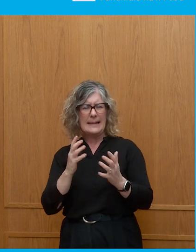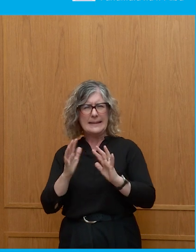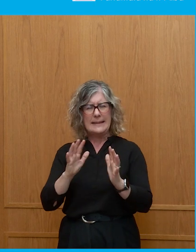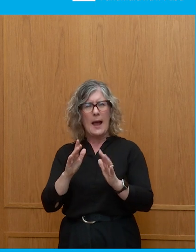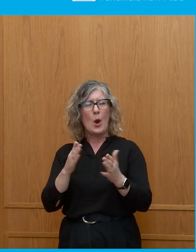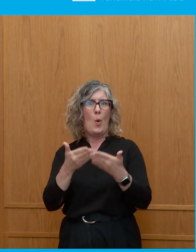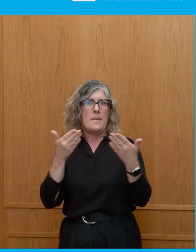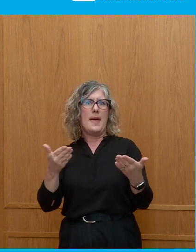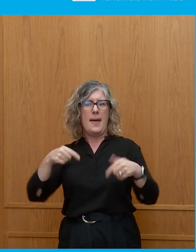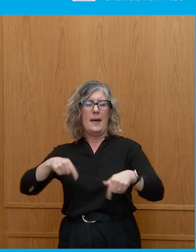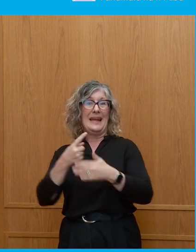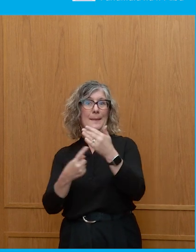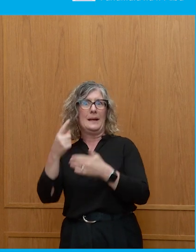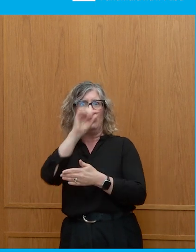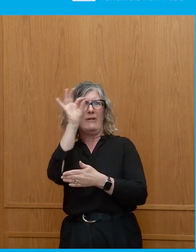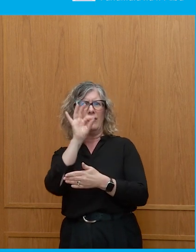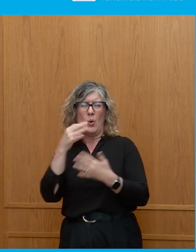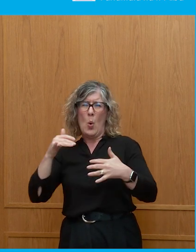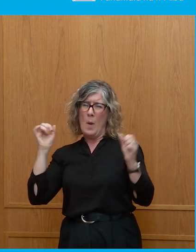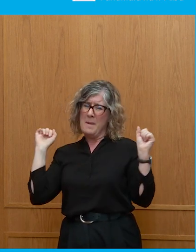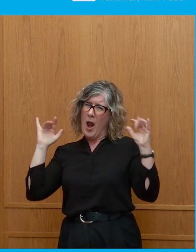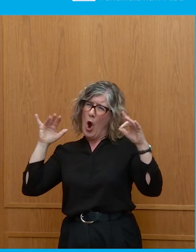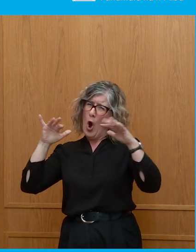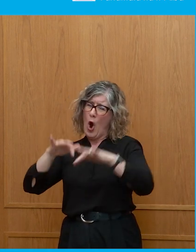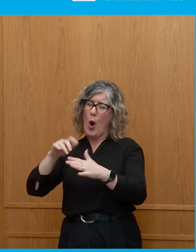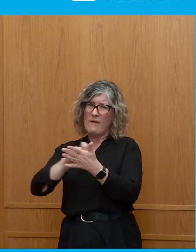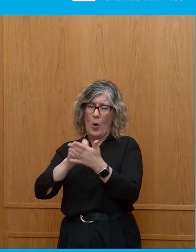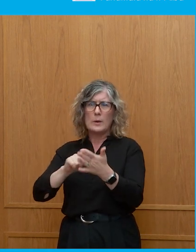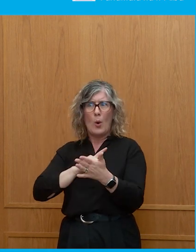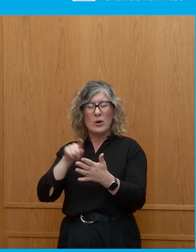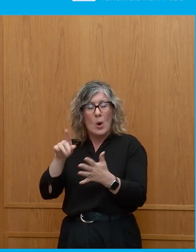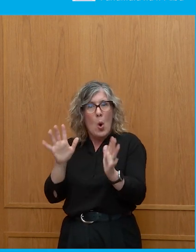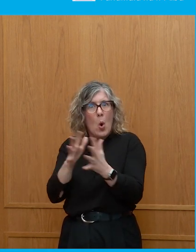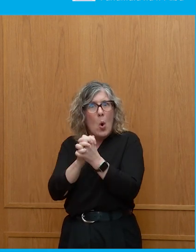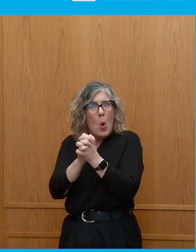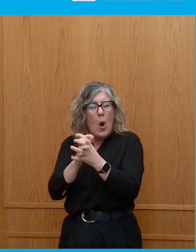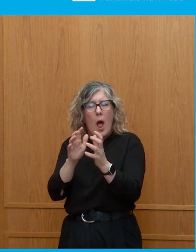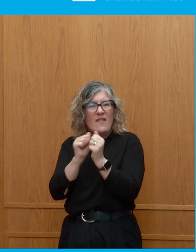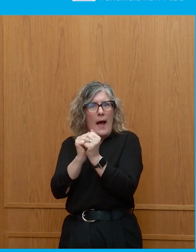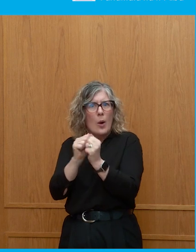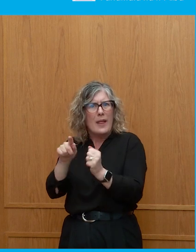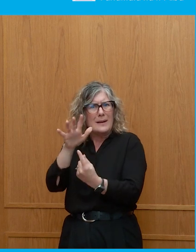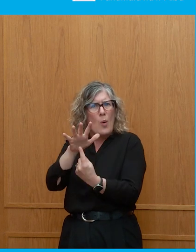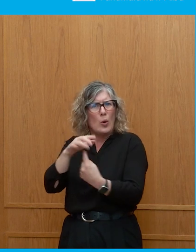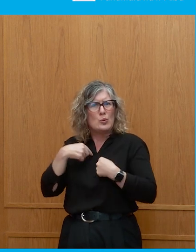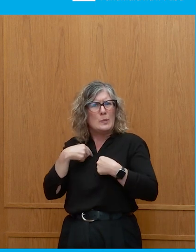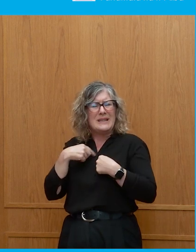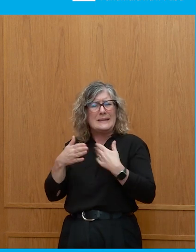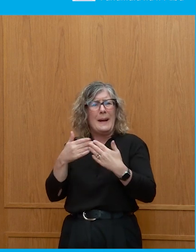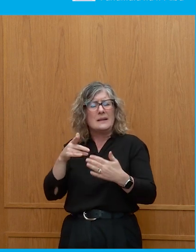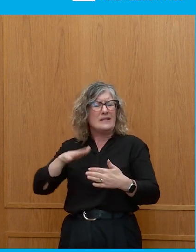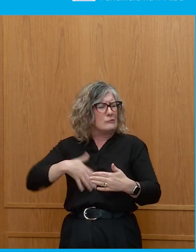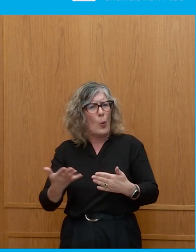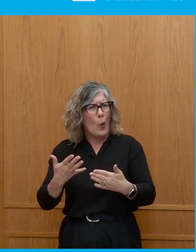referendum where there was that historically high turnout. It was an issue that was important to people wherever you fell on that spectrum of